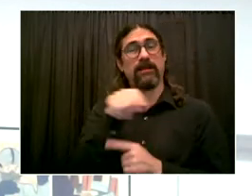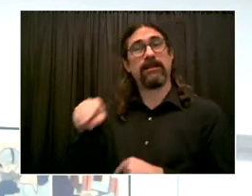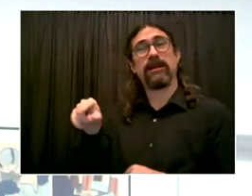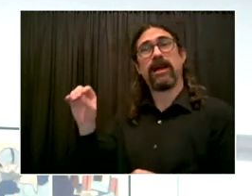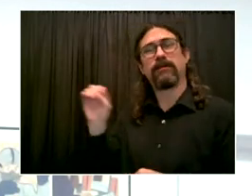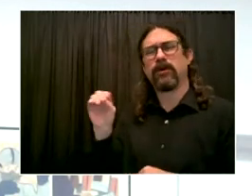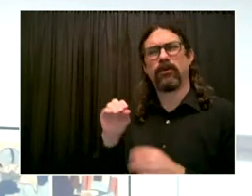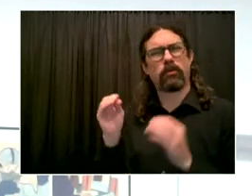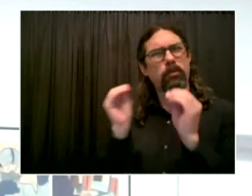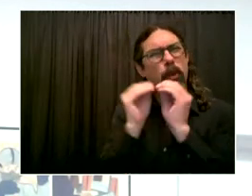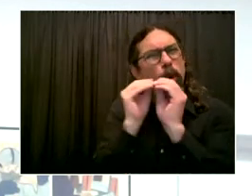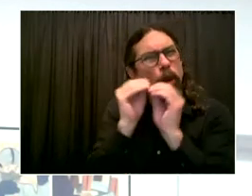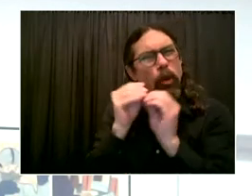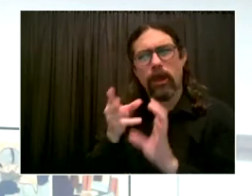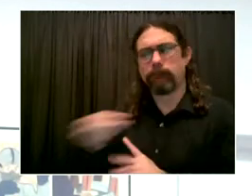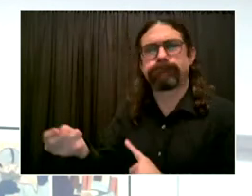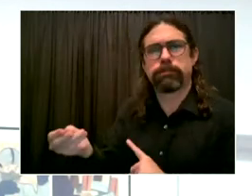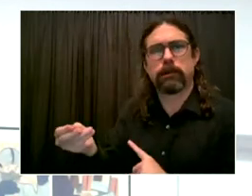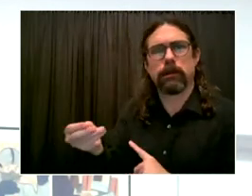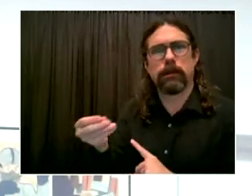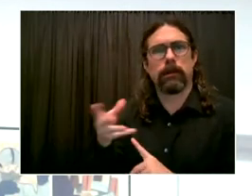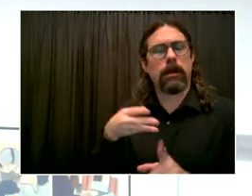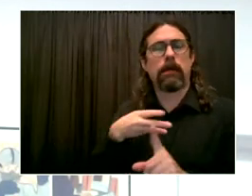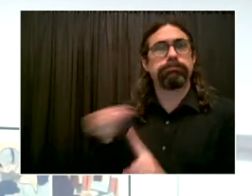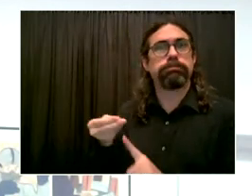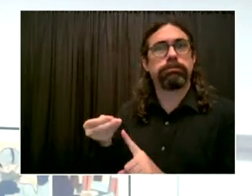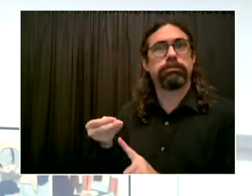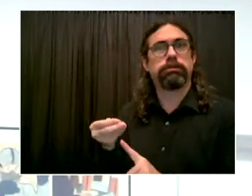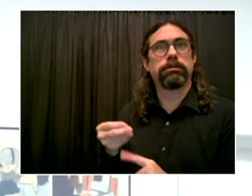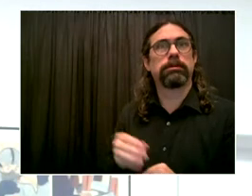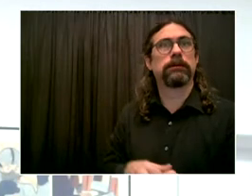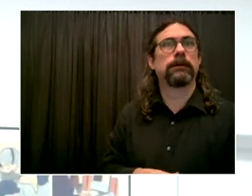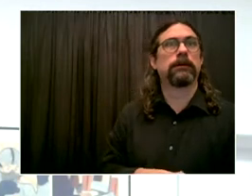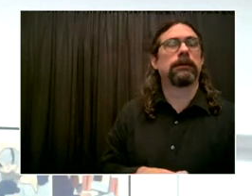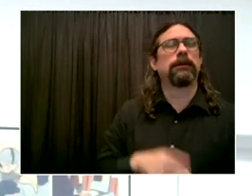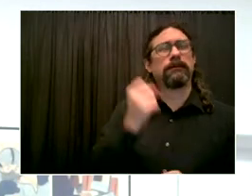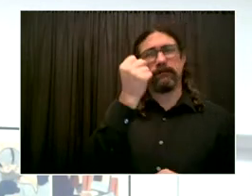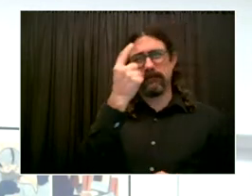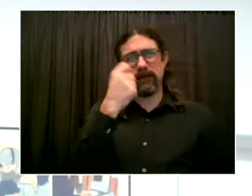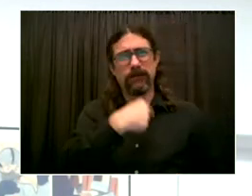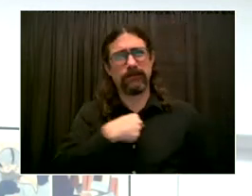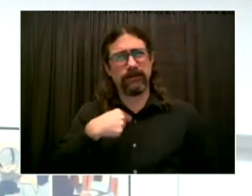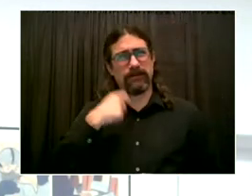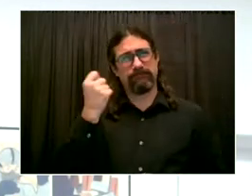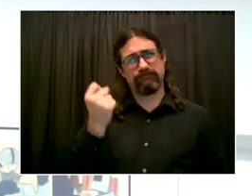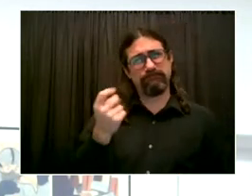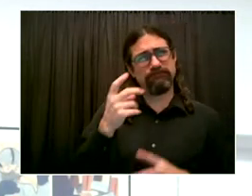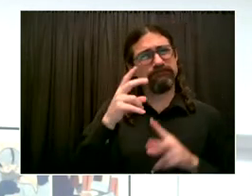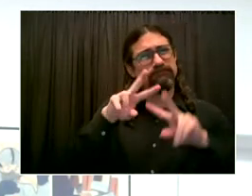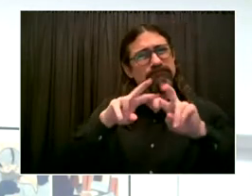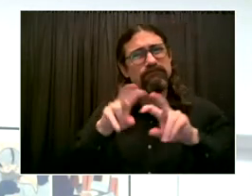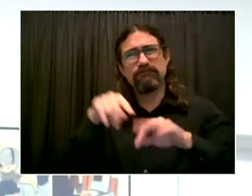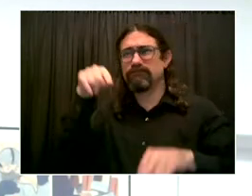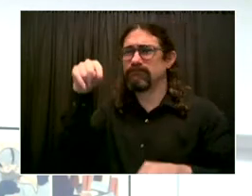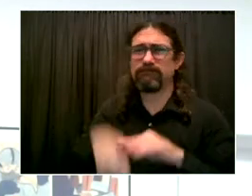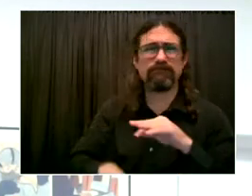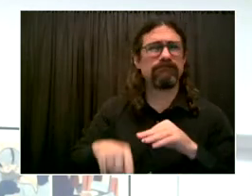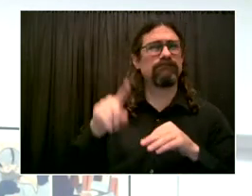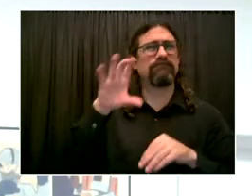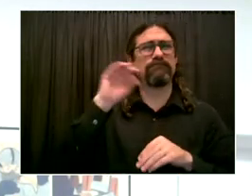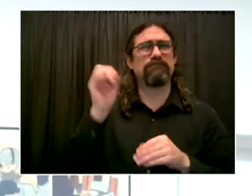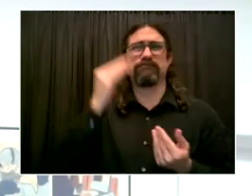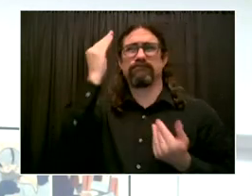and there are some reports from South Africa indicating potentially rapid spread. Second, severity.